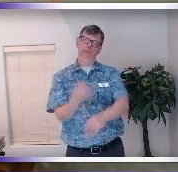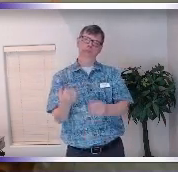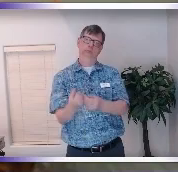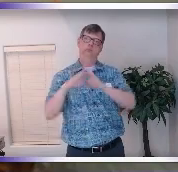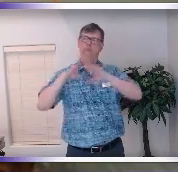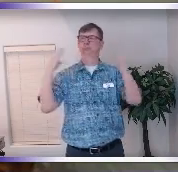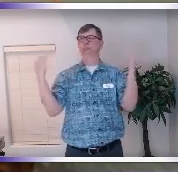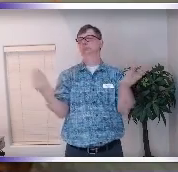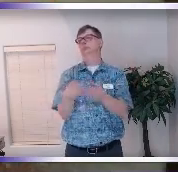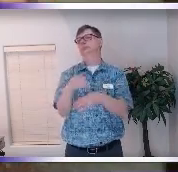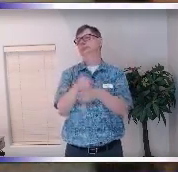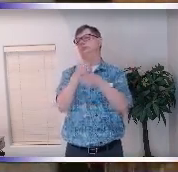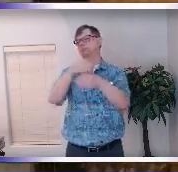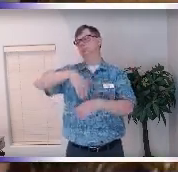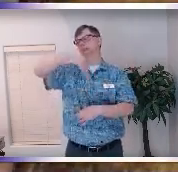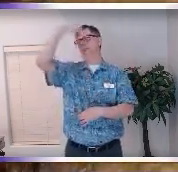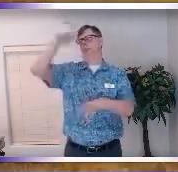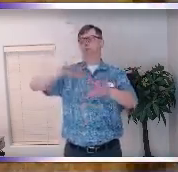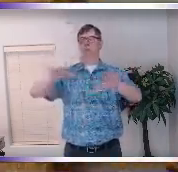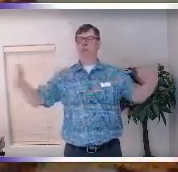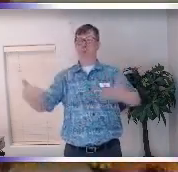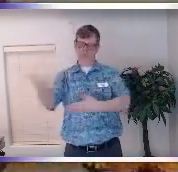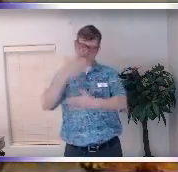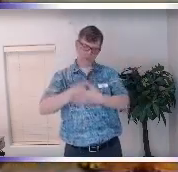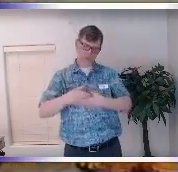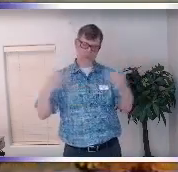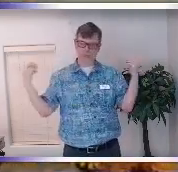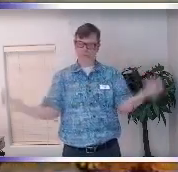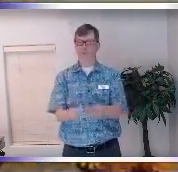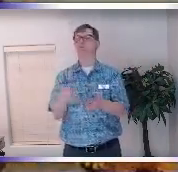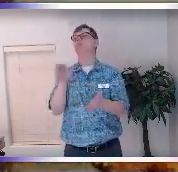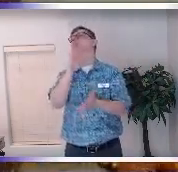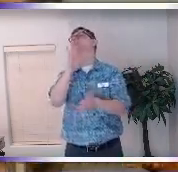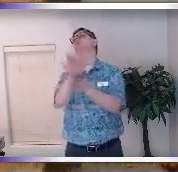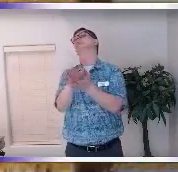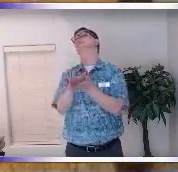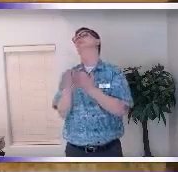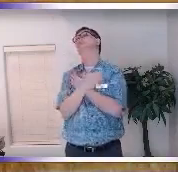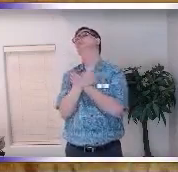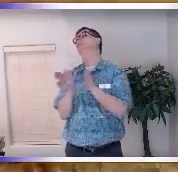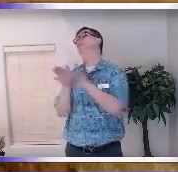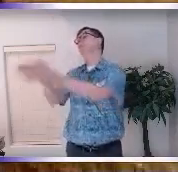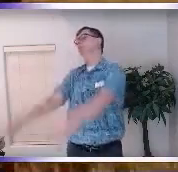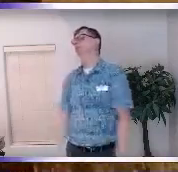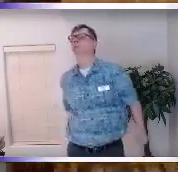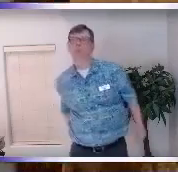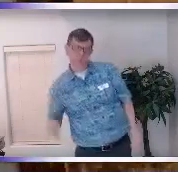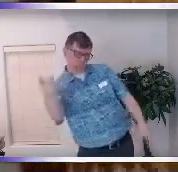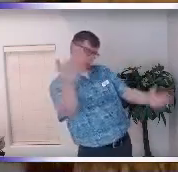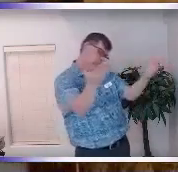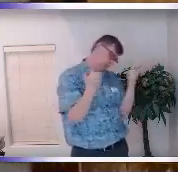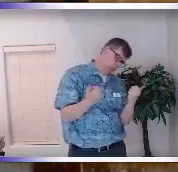community the container that spirit wishes to express in in a dynamic and fun loving way that's what you bring that's what I'm